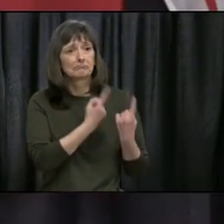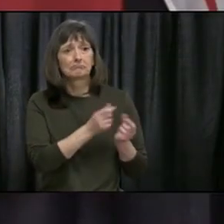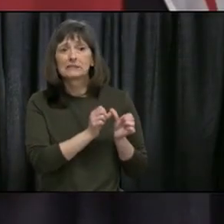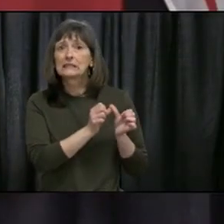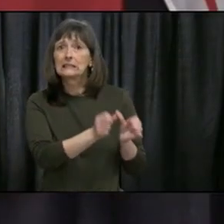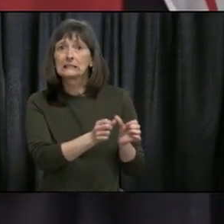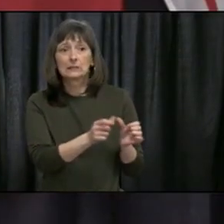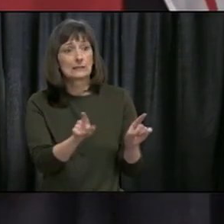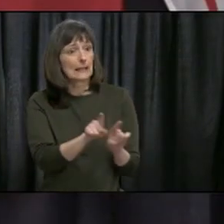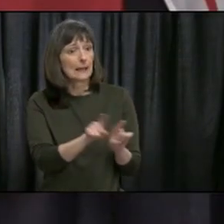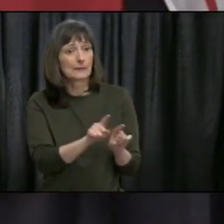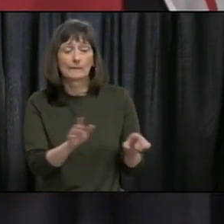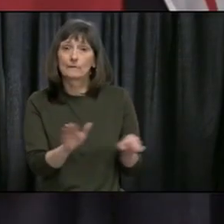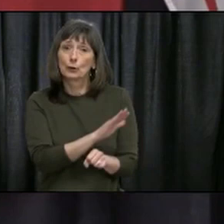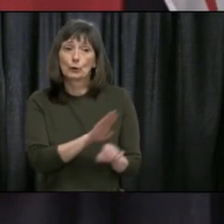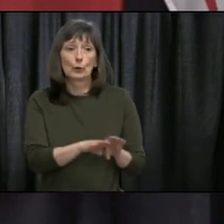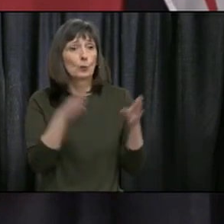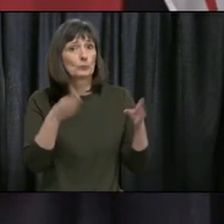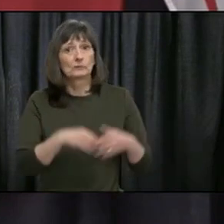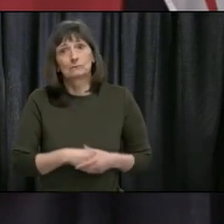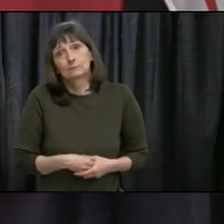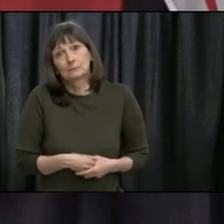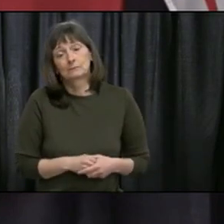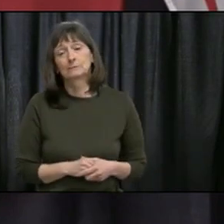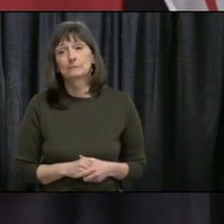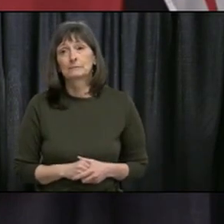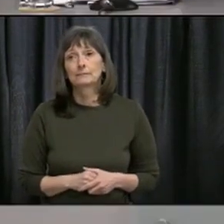paid as if they've been full to work this whole process.